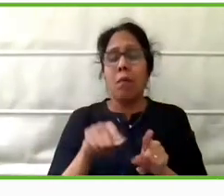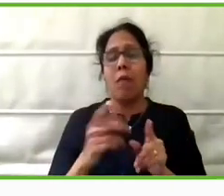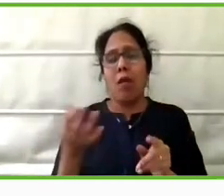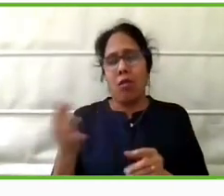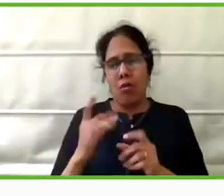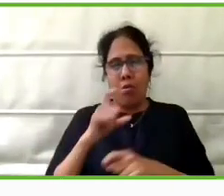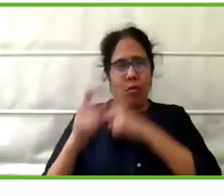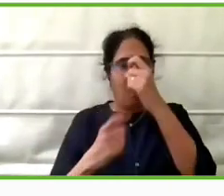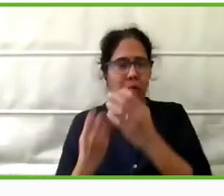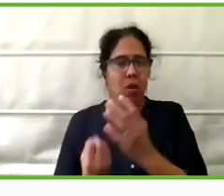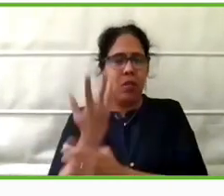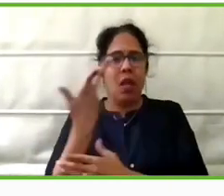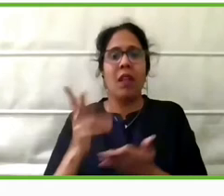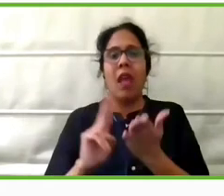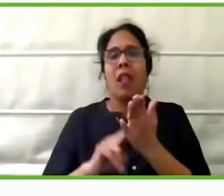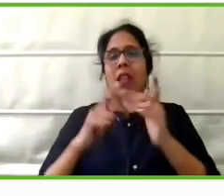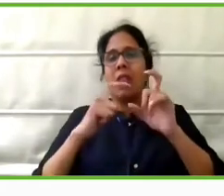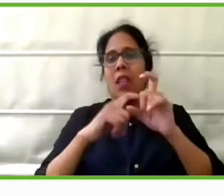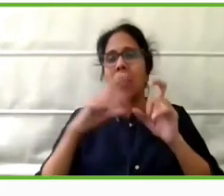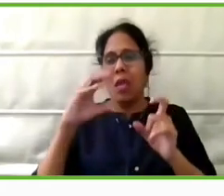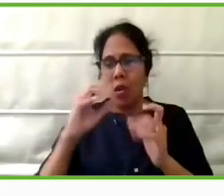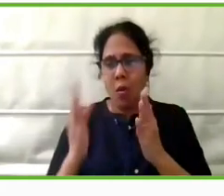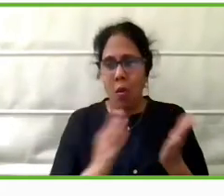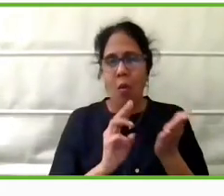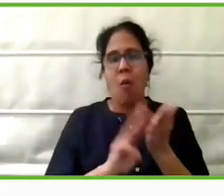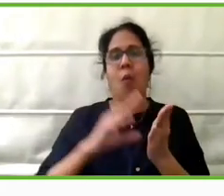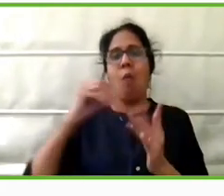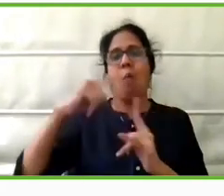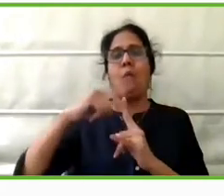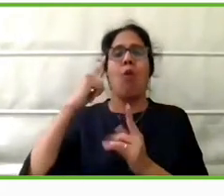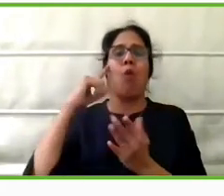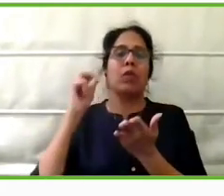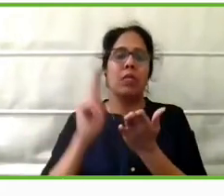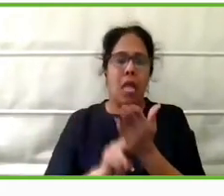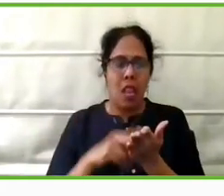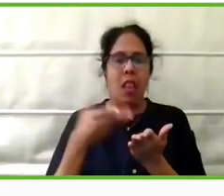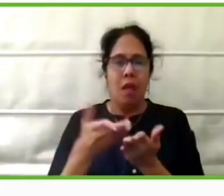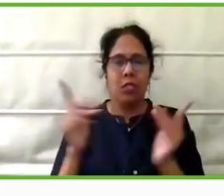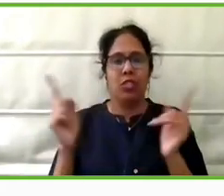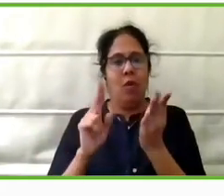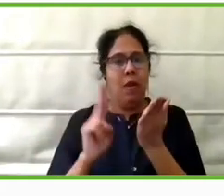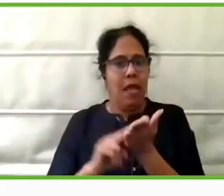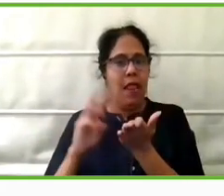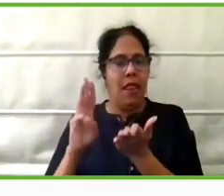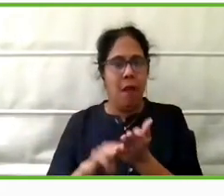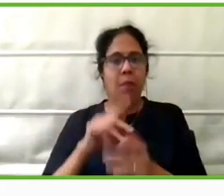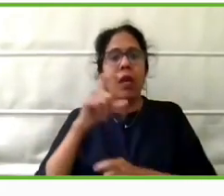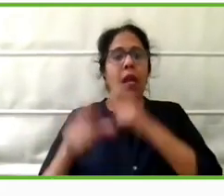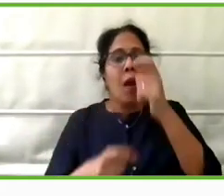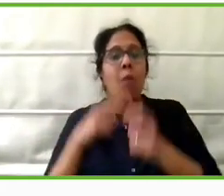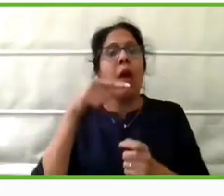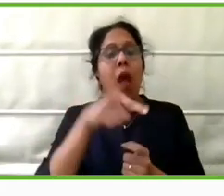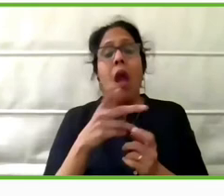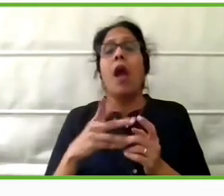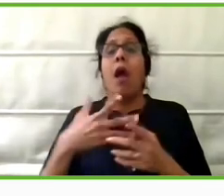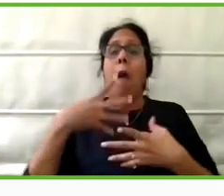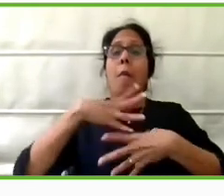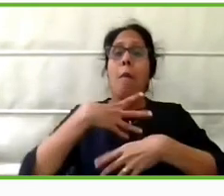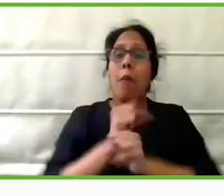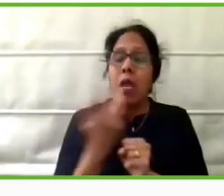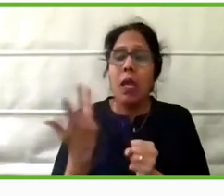called Neomotion that has addressed this problem. So they have created these two products, Neofly and Neobolt.